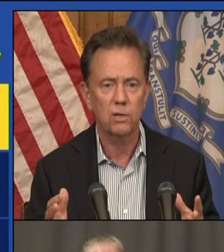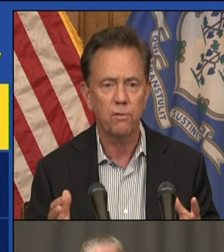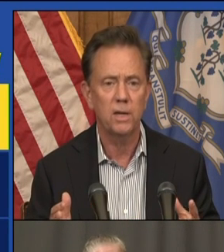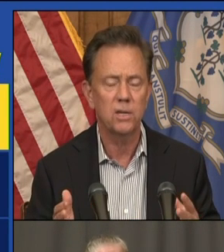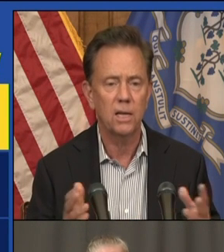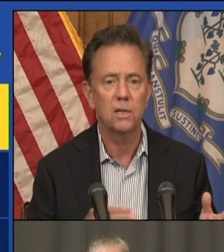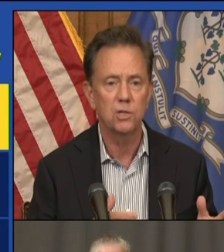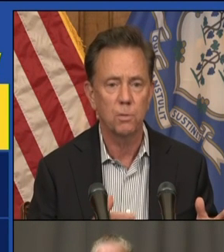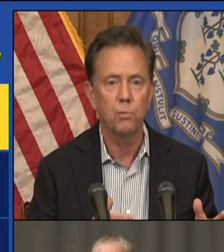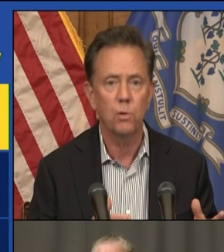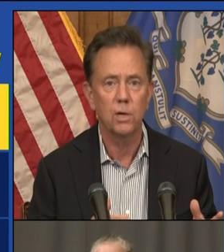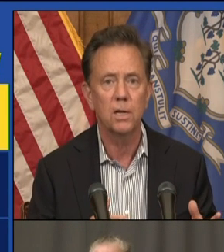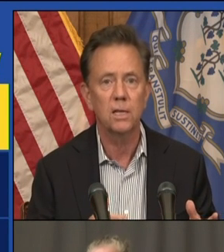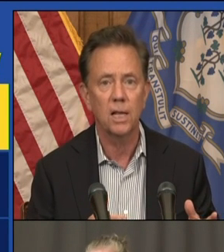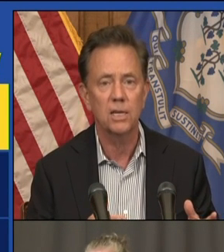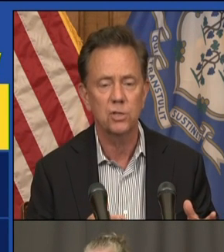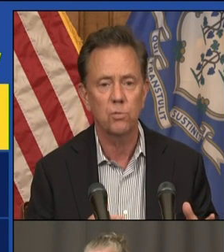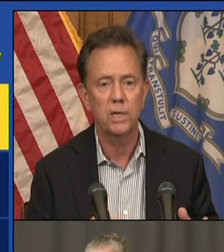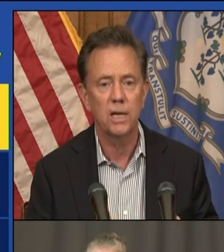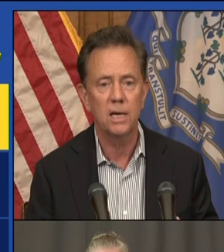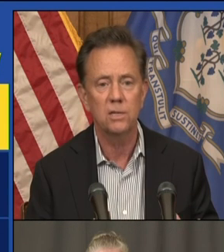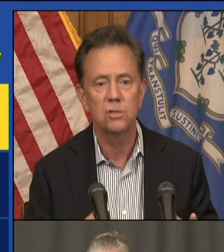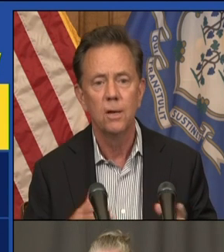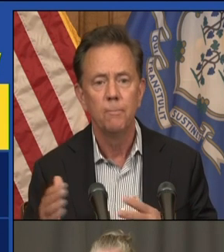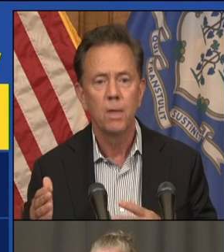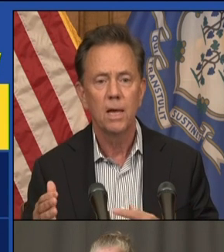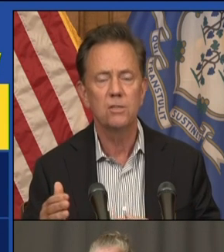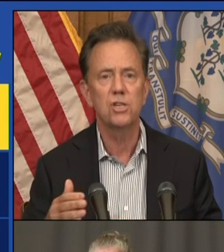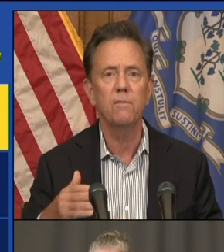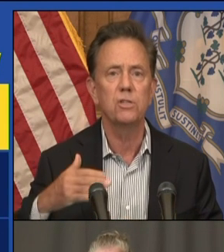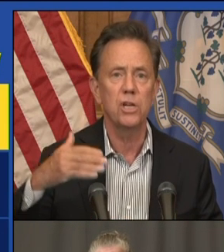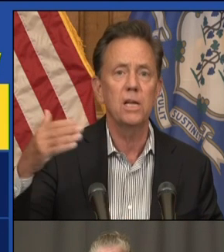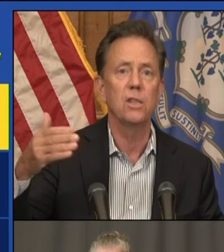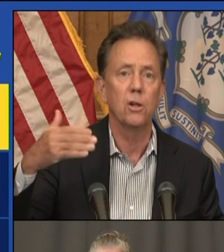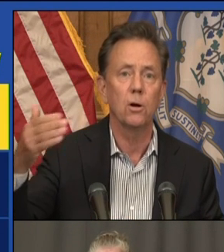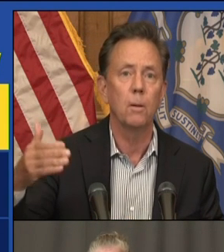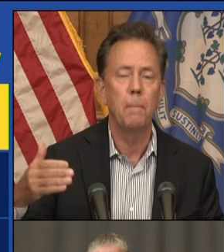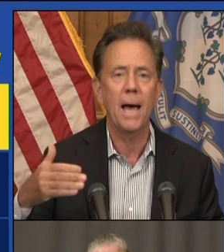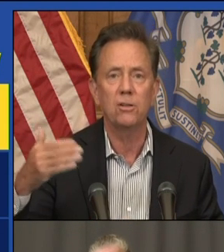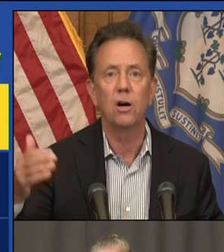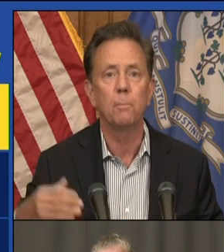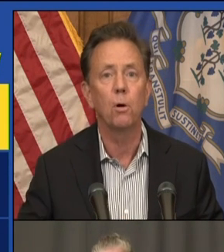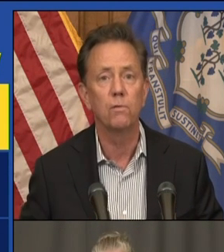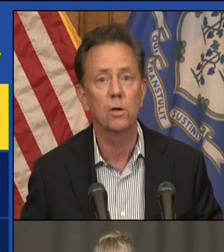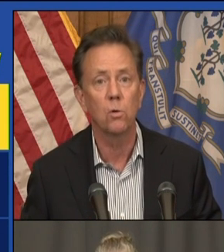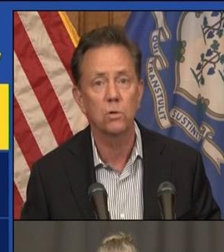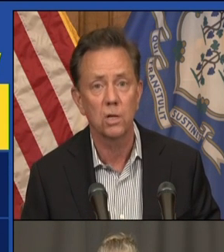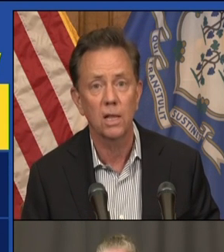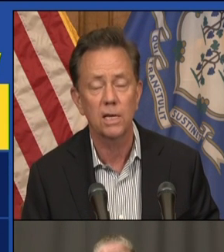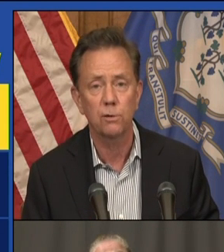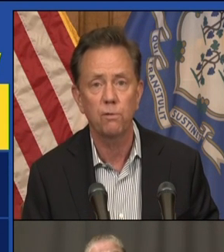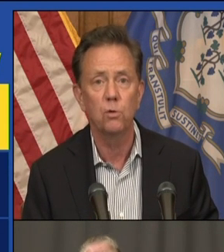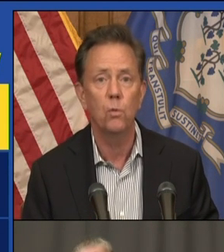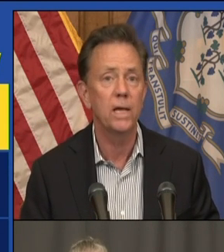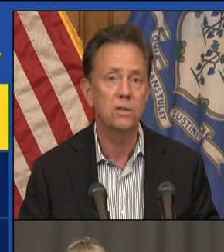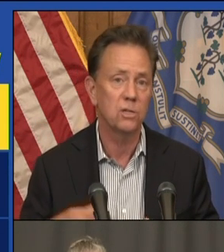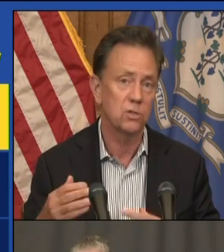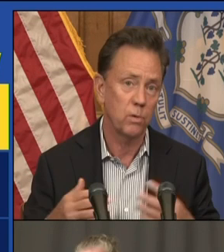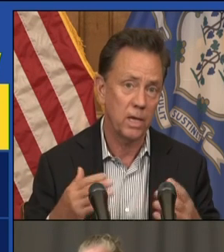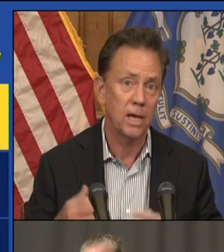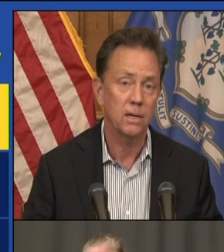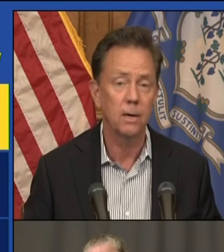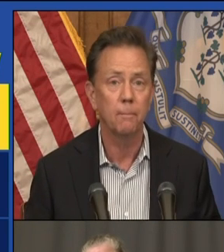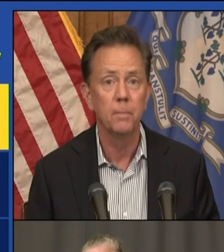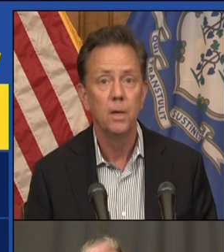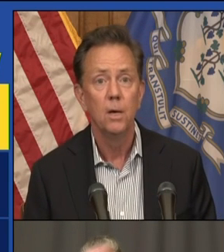there were six fatalities reported in the last three days and 17 that are backed up over the course of the last few weeks